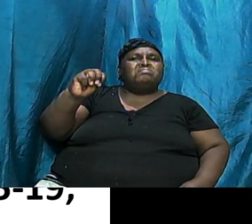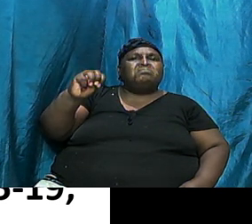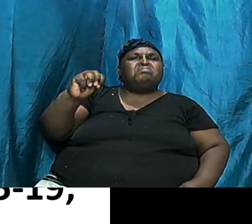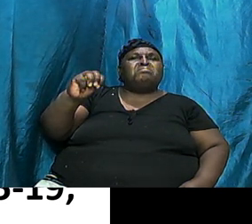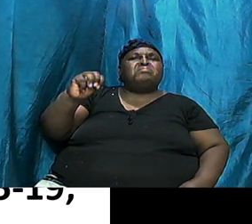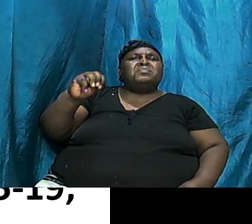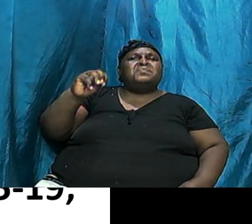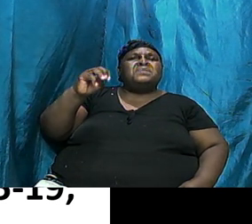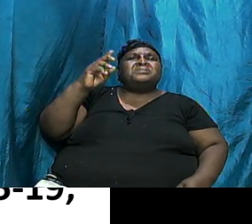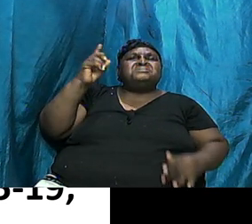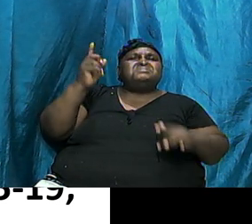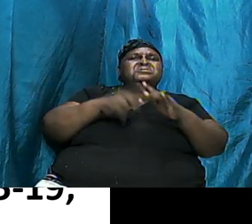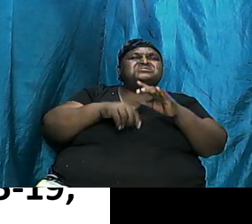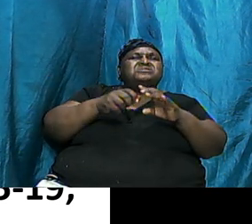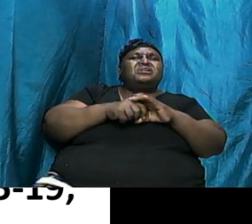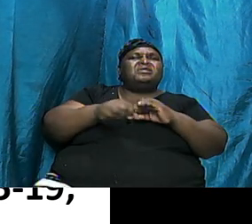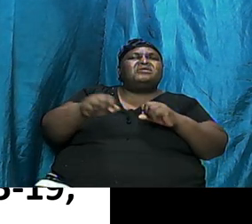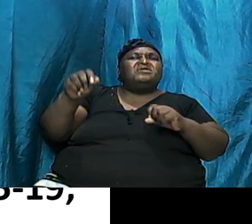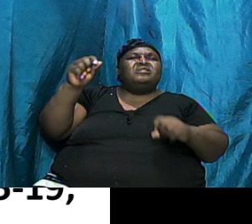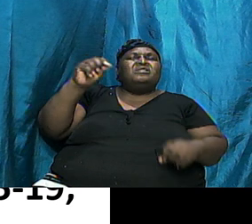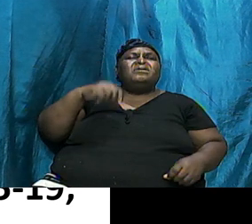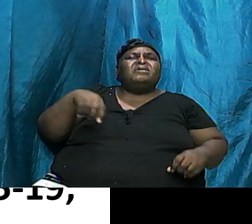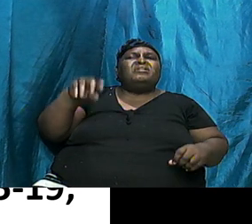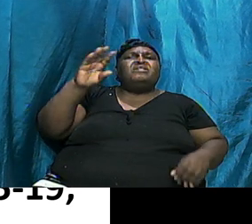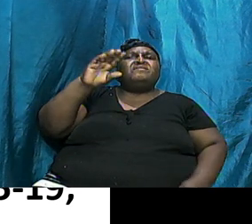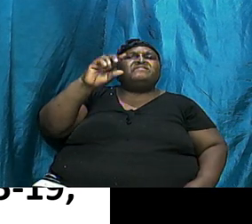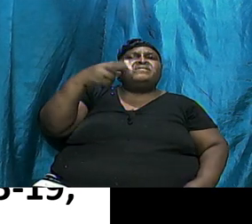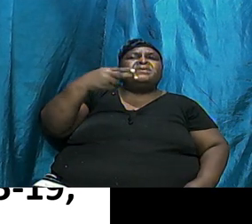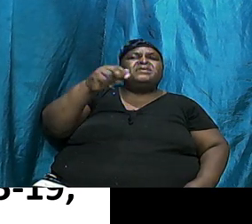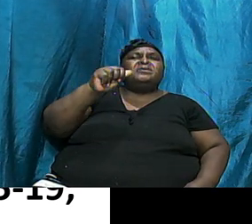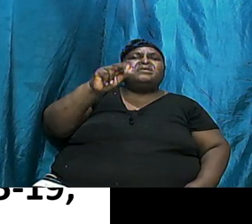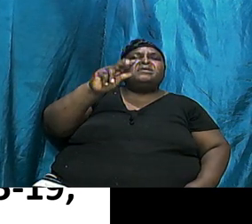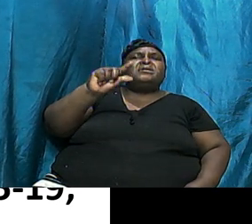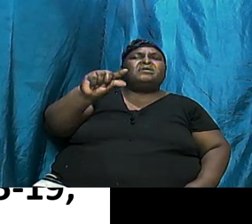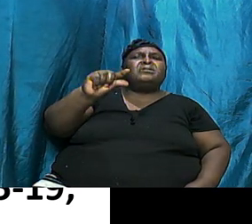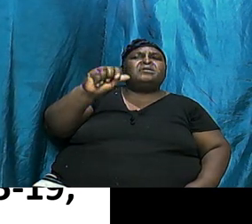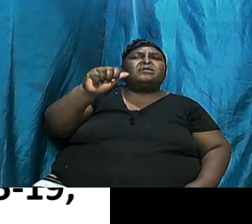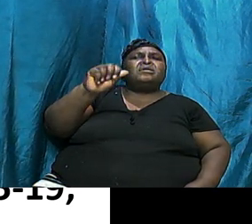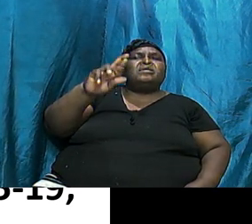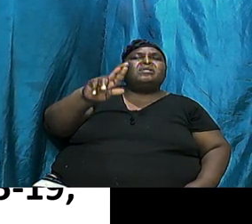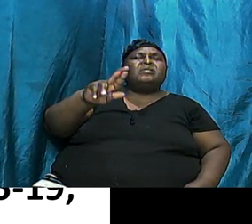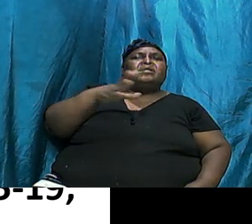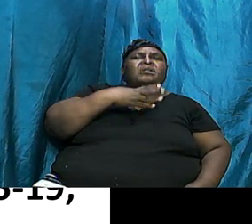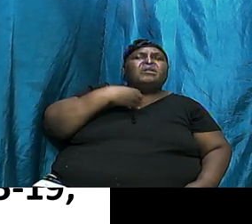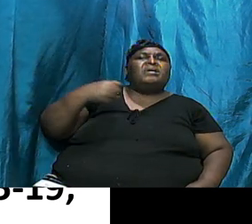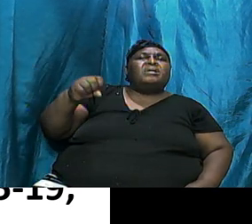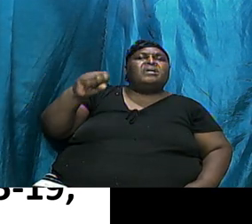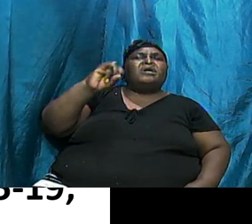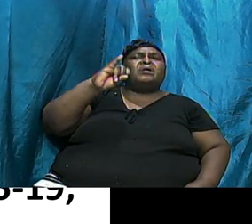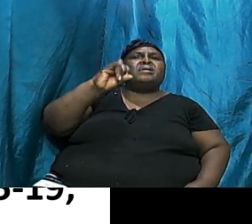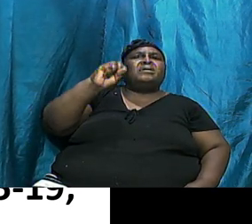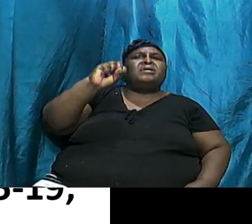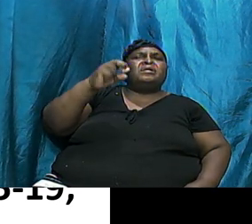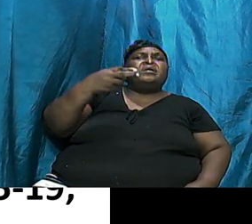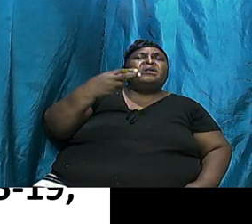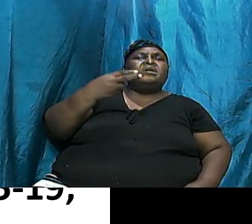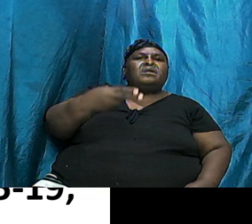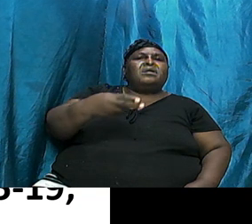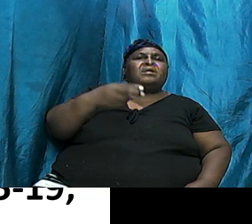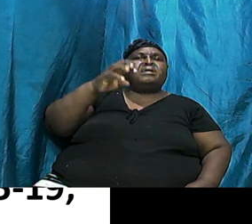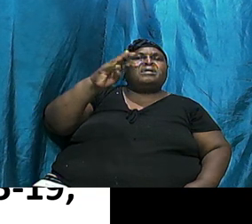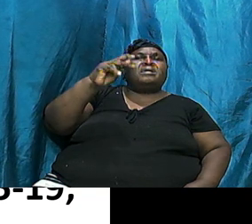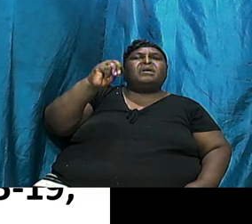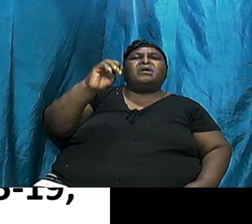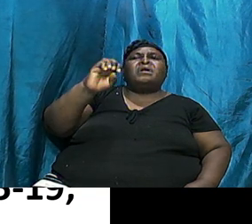Yet He Could Not Save Them Then He Had To In Chapter 21 I Mentioned It Earlier On He